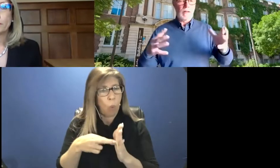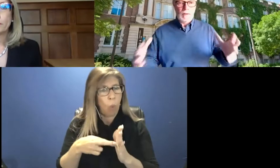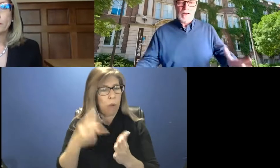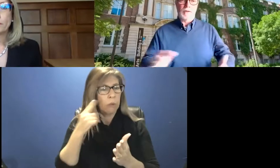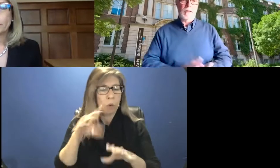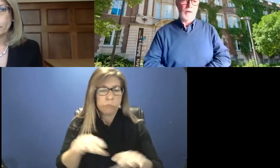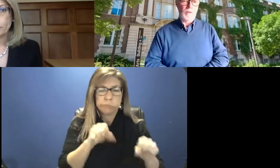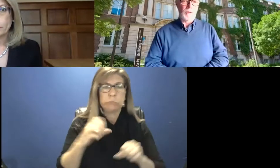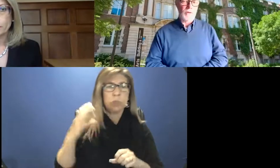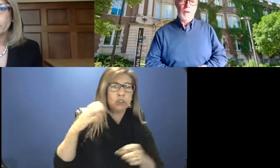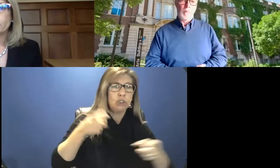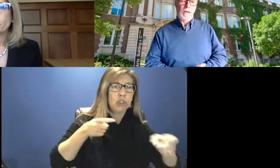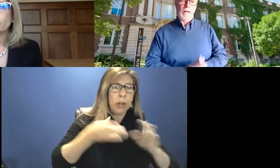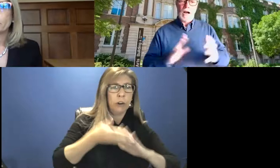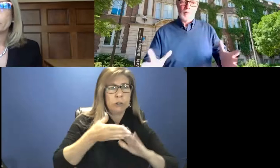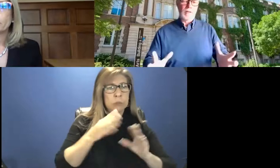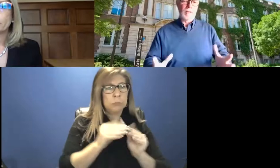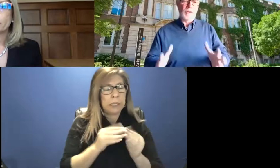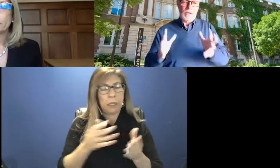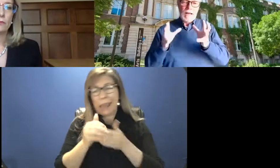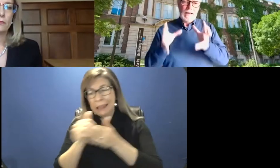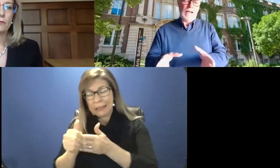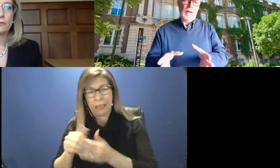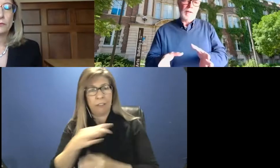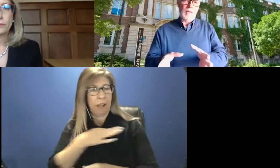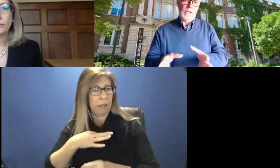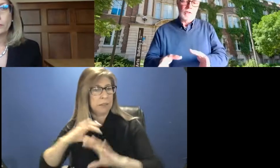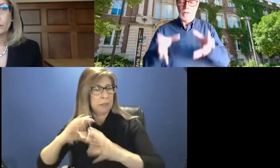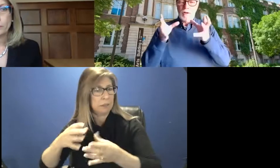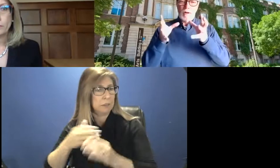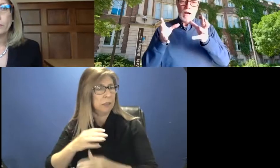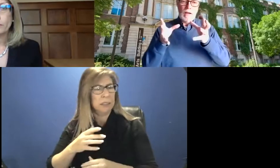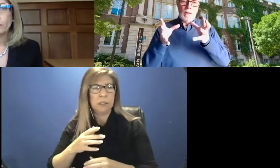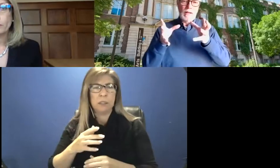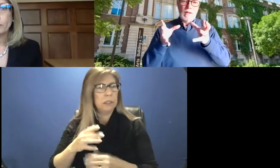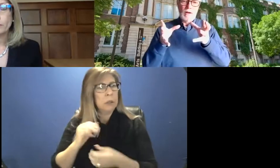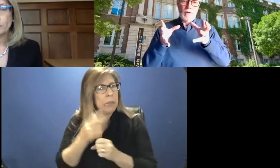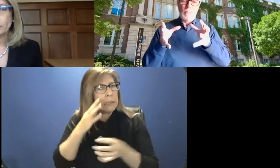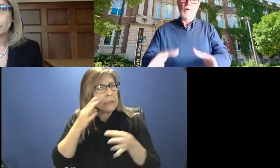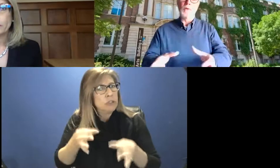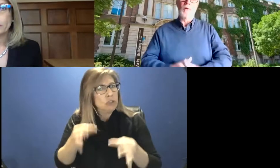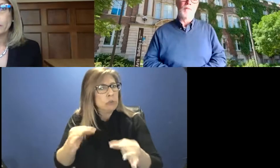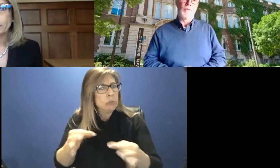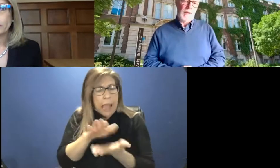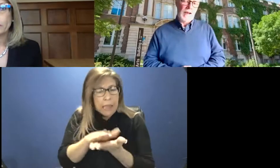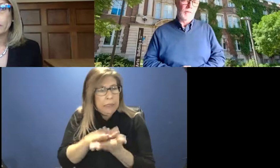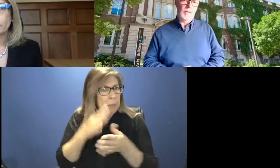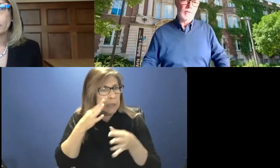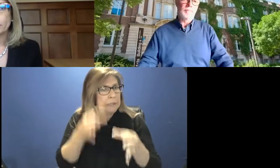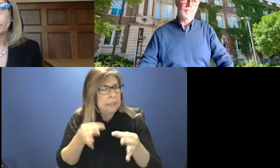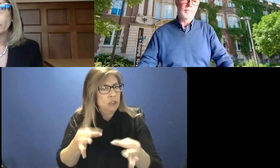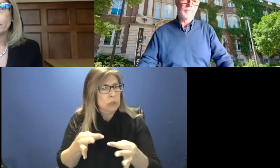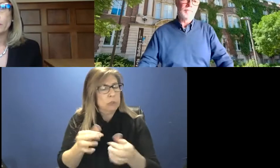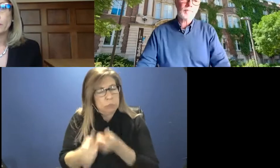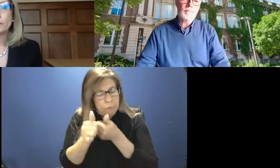leading faculty councils, making hiring decisions and academic decisions, uh, that, that are the purview of the faculties.